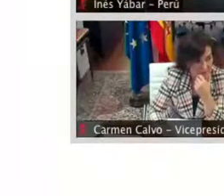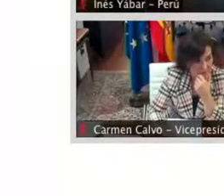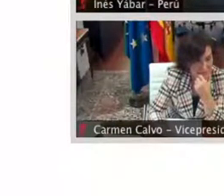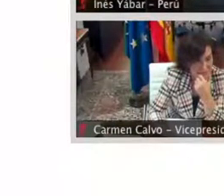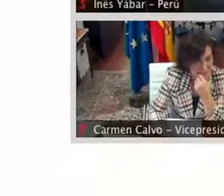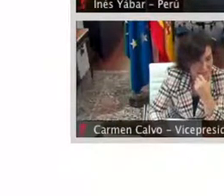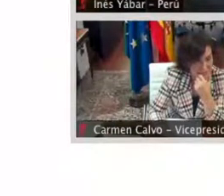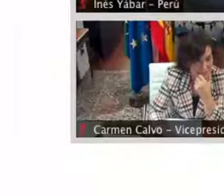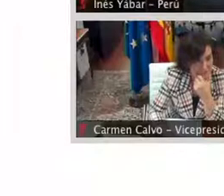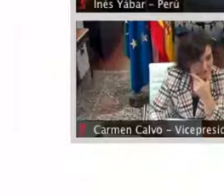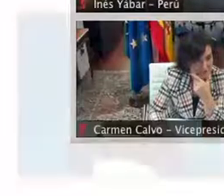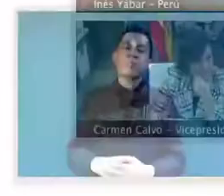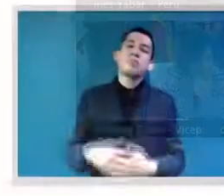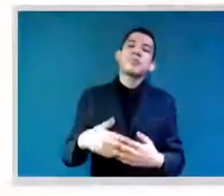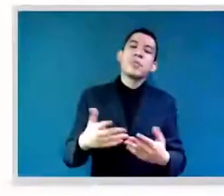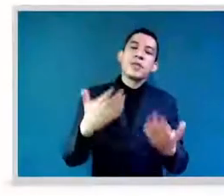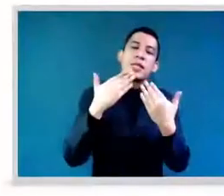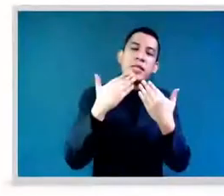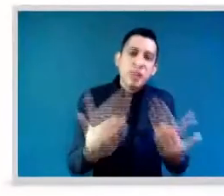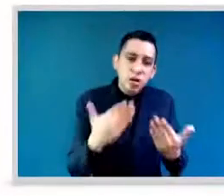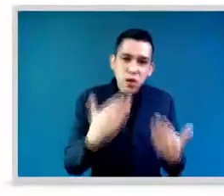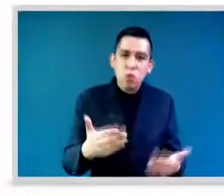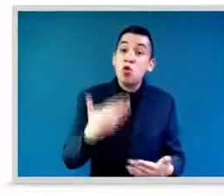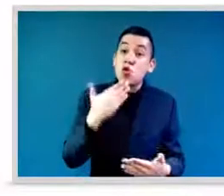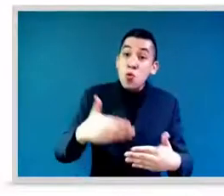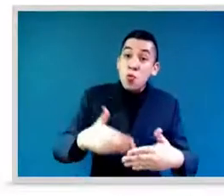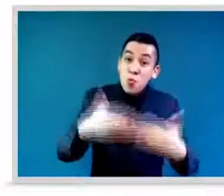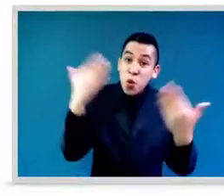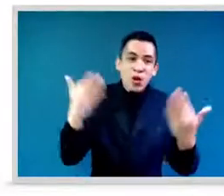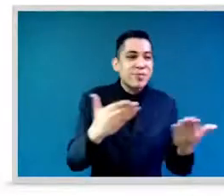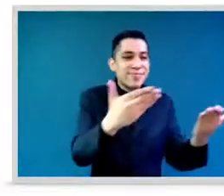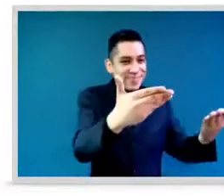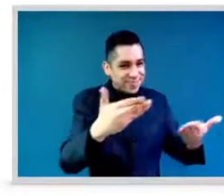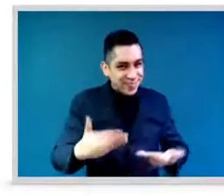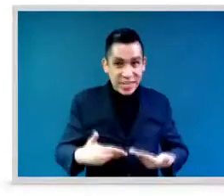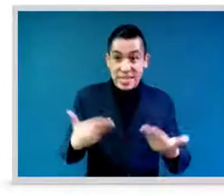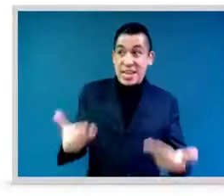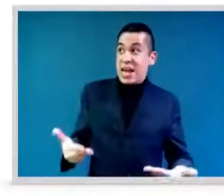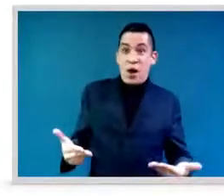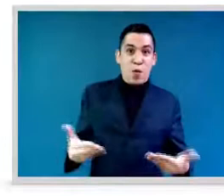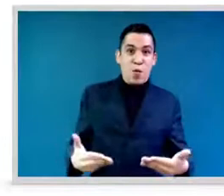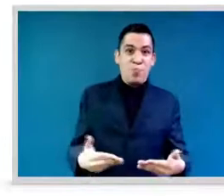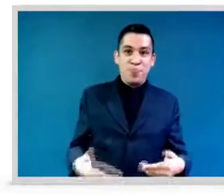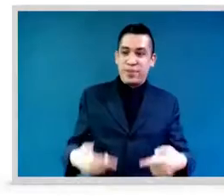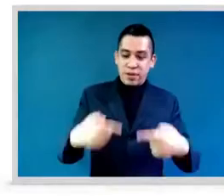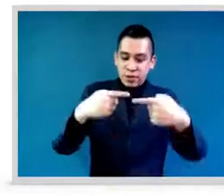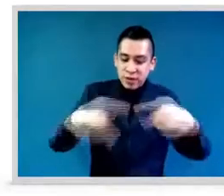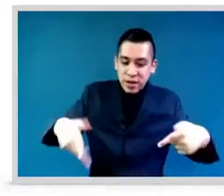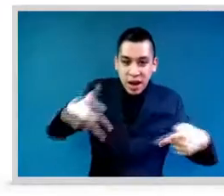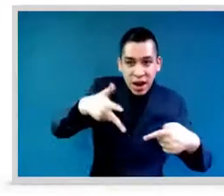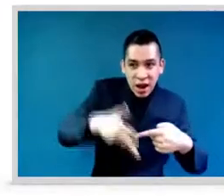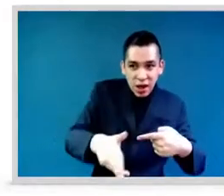Bienvenidas todas y todos a esta inauguración del Fondo Generacional de Igualdad.